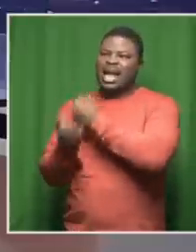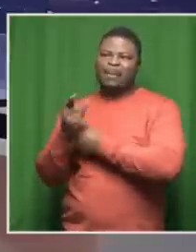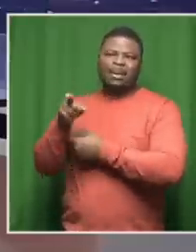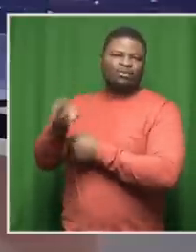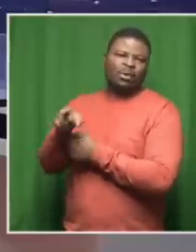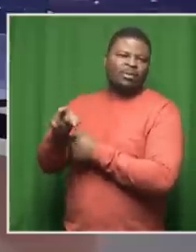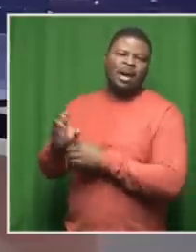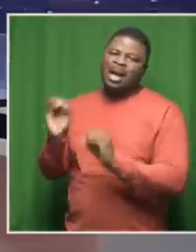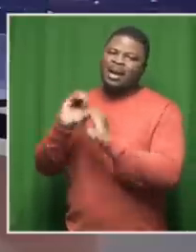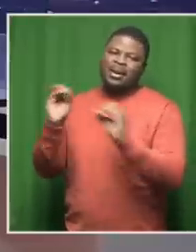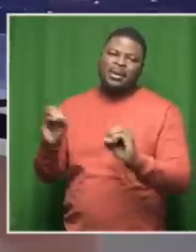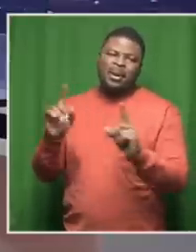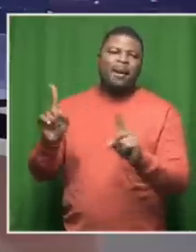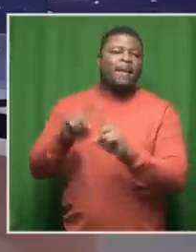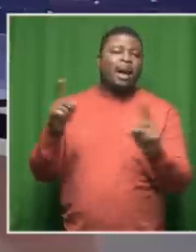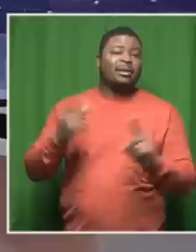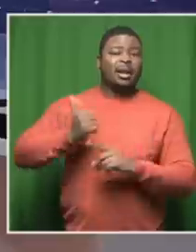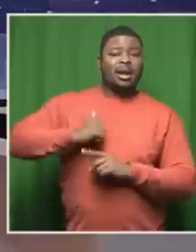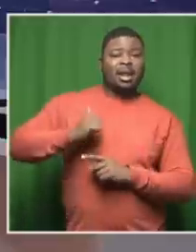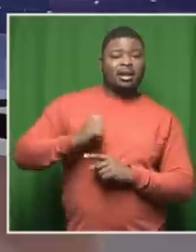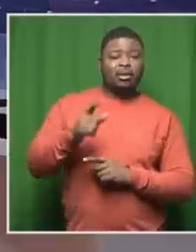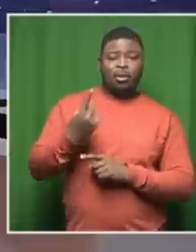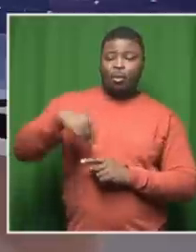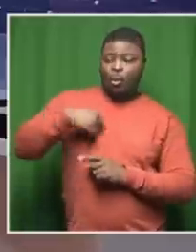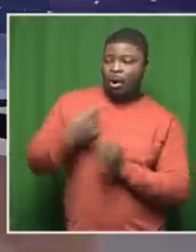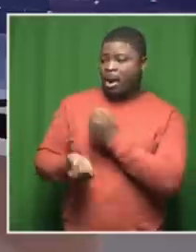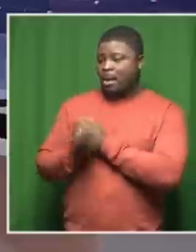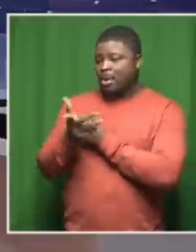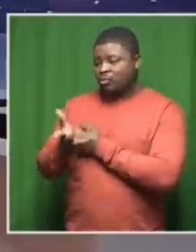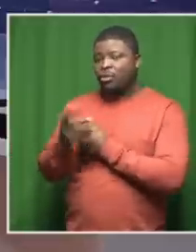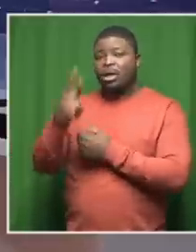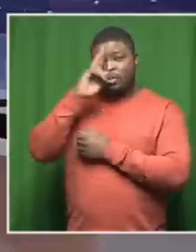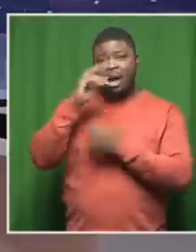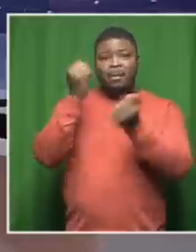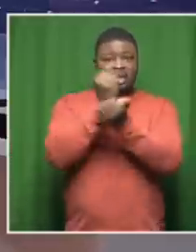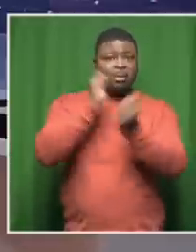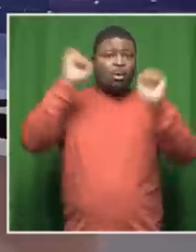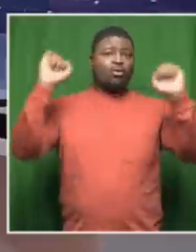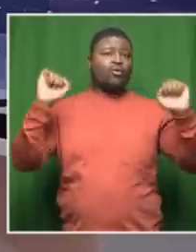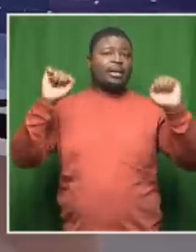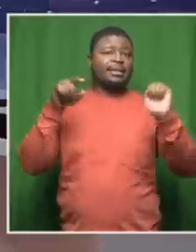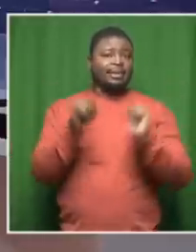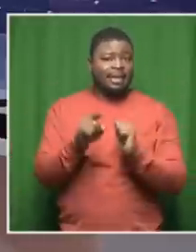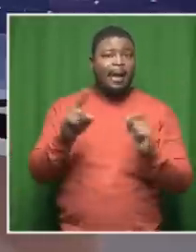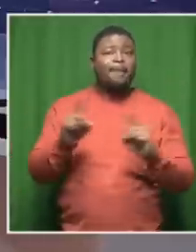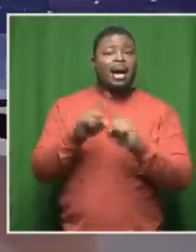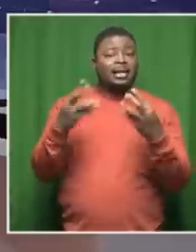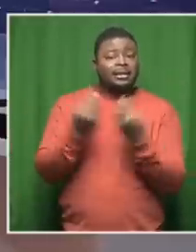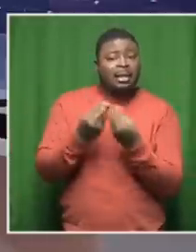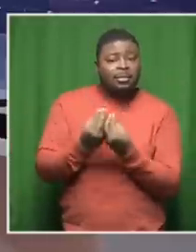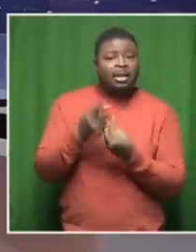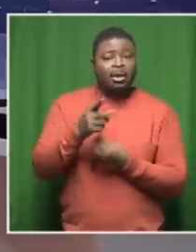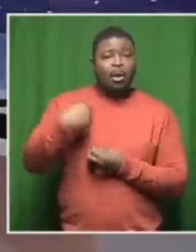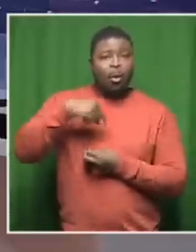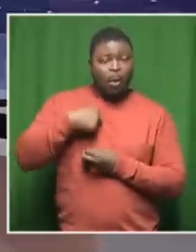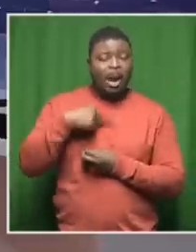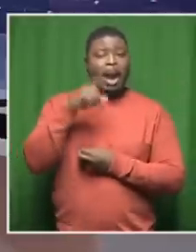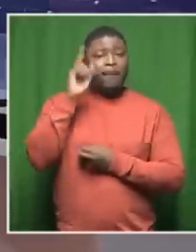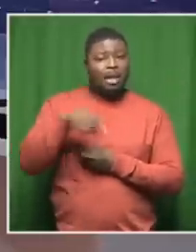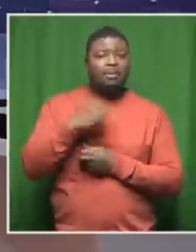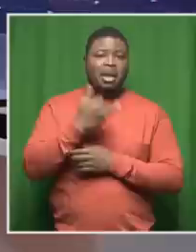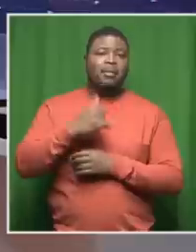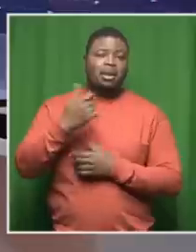so there you have it um this is the democracy and it's the vibrancy of it that it's something to be very proud of that people are able to to